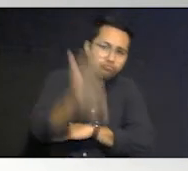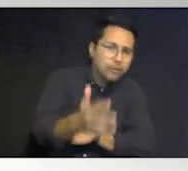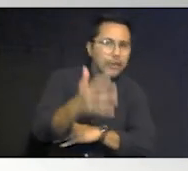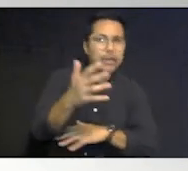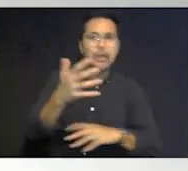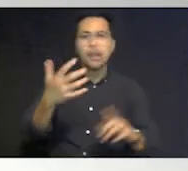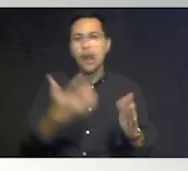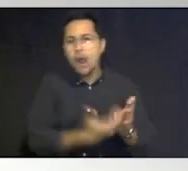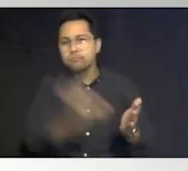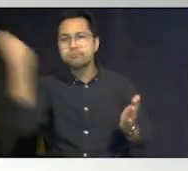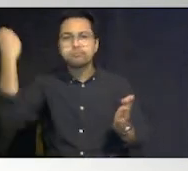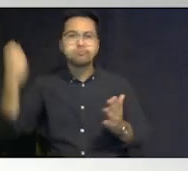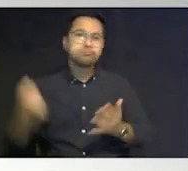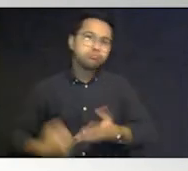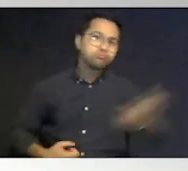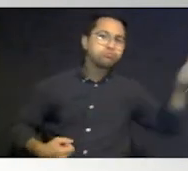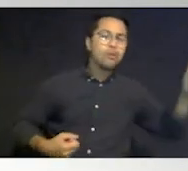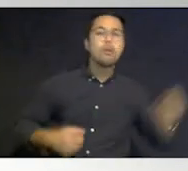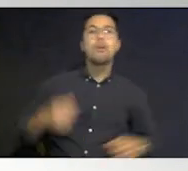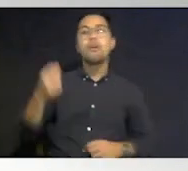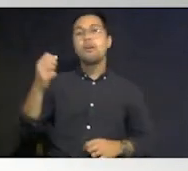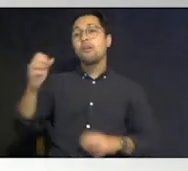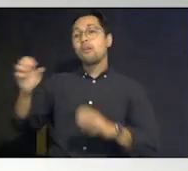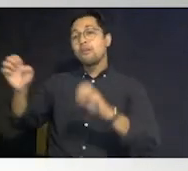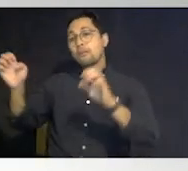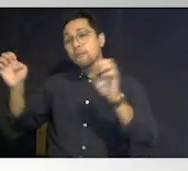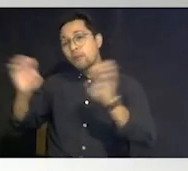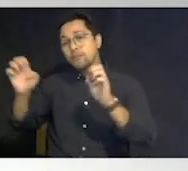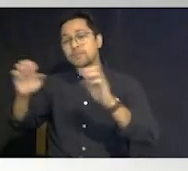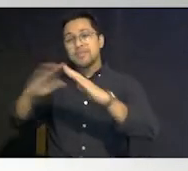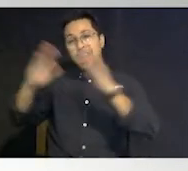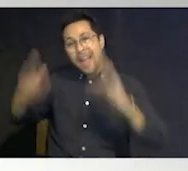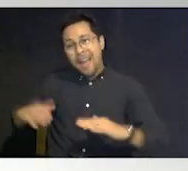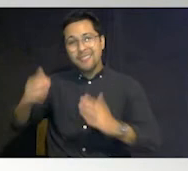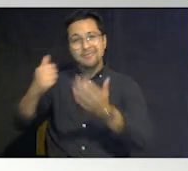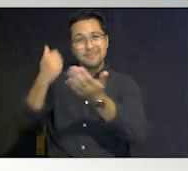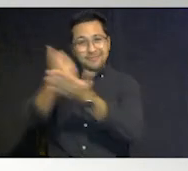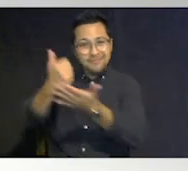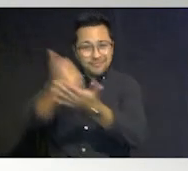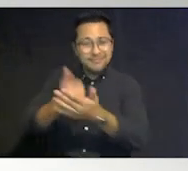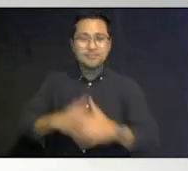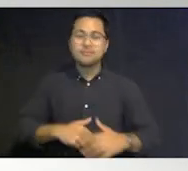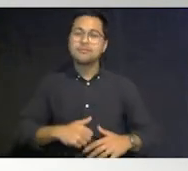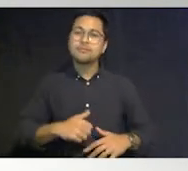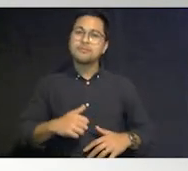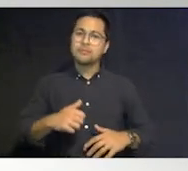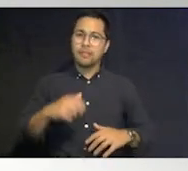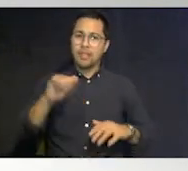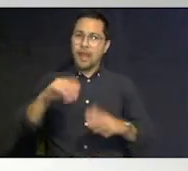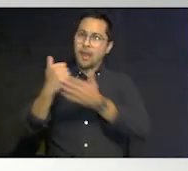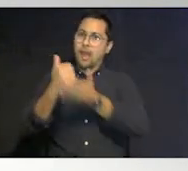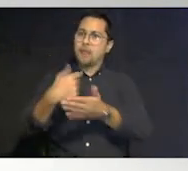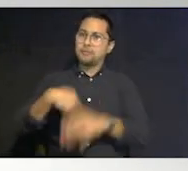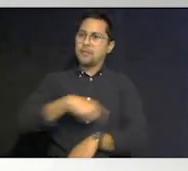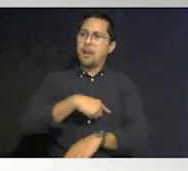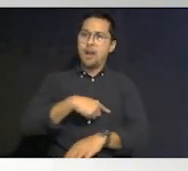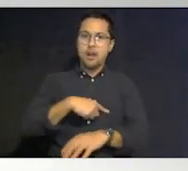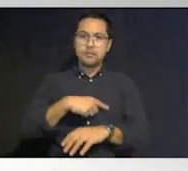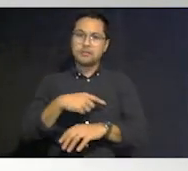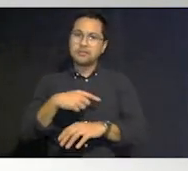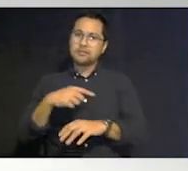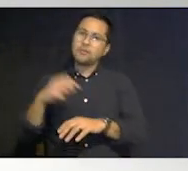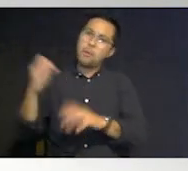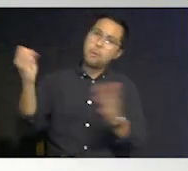emergency housing assistance health and social services helping us get through it you know helping us get back